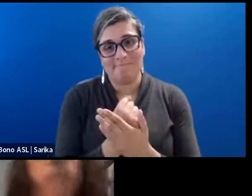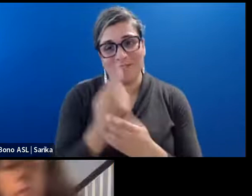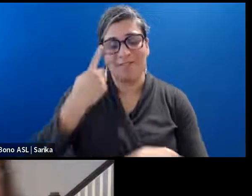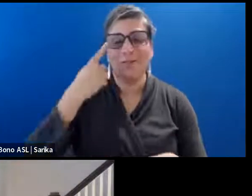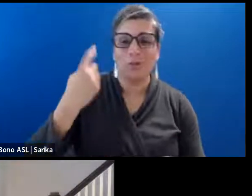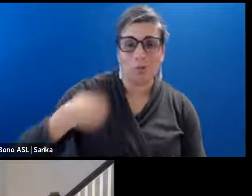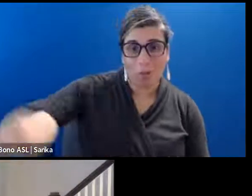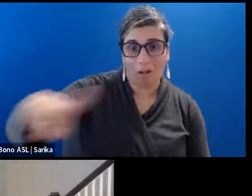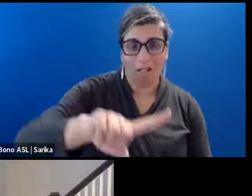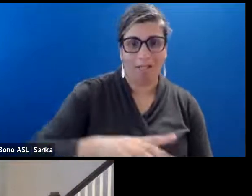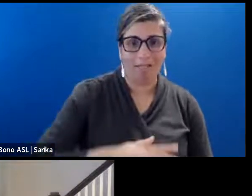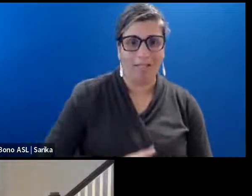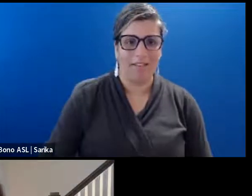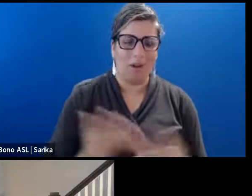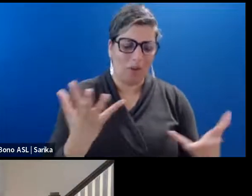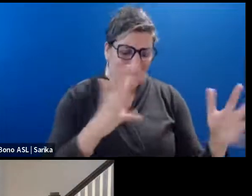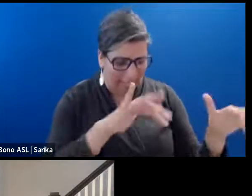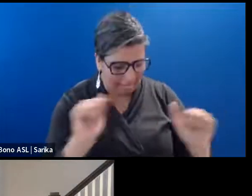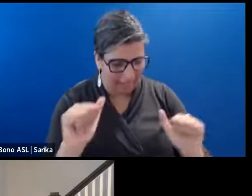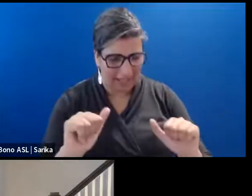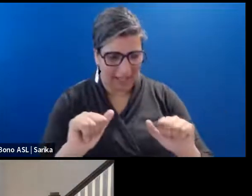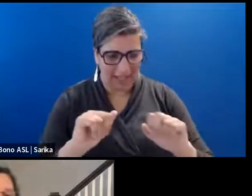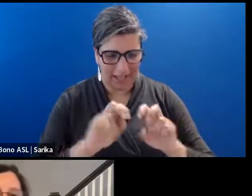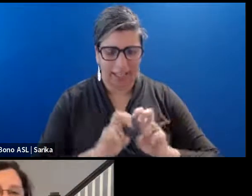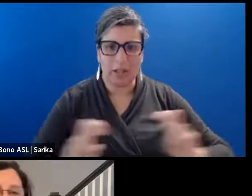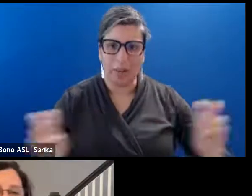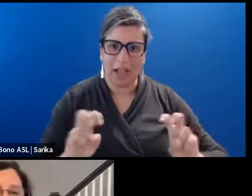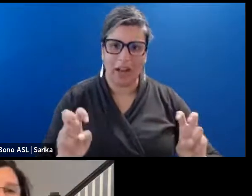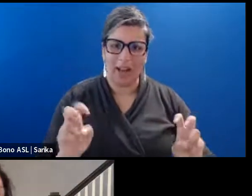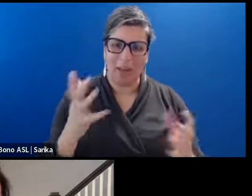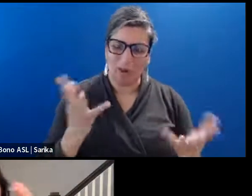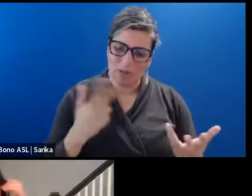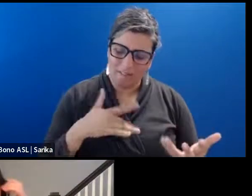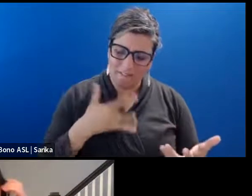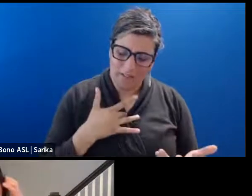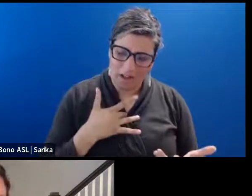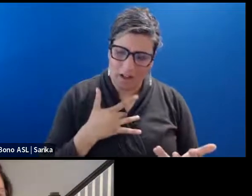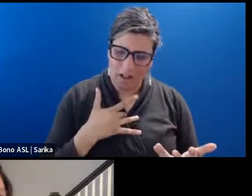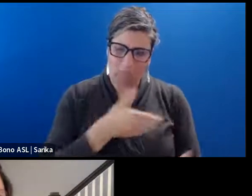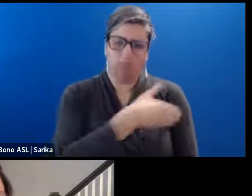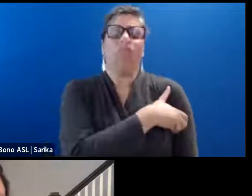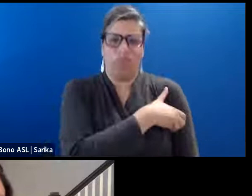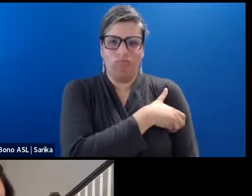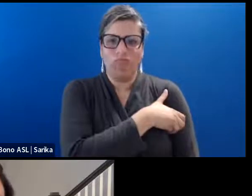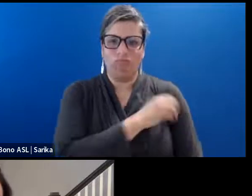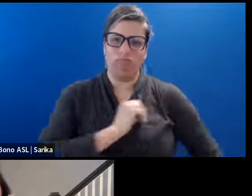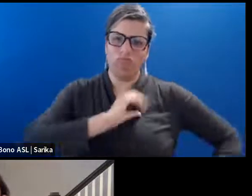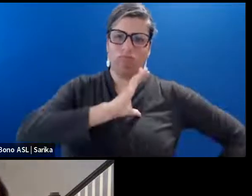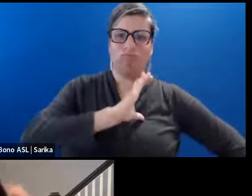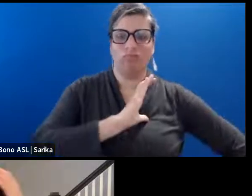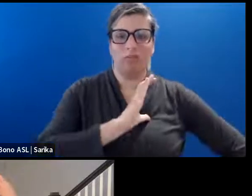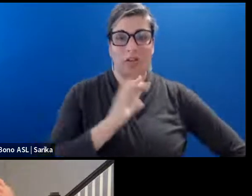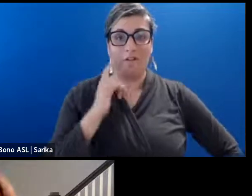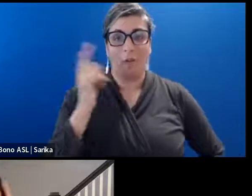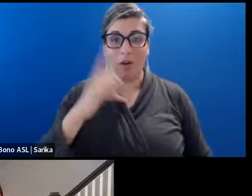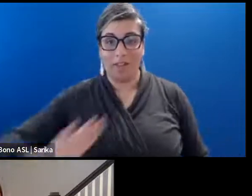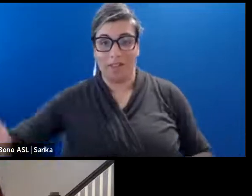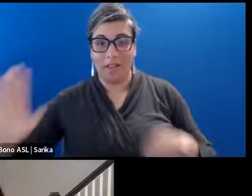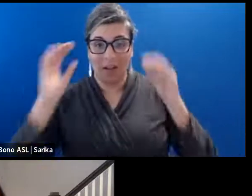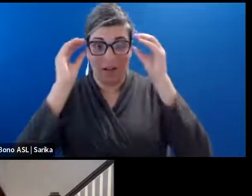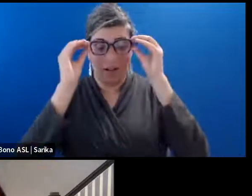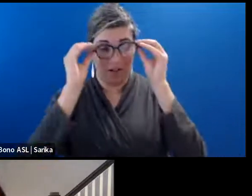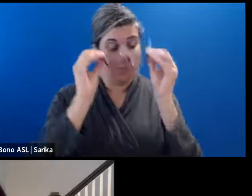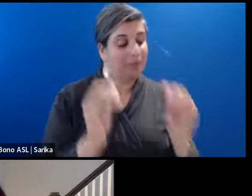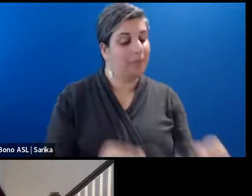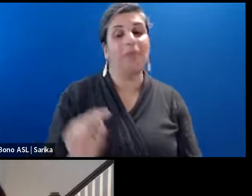you to leave this panel feeling empowered to use the tools that our speakers are going to lay out. These tools that we hope will